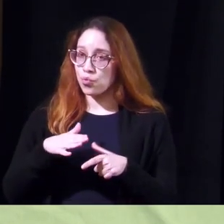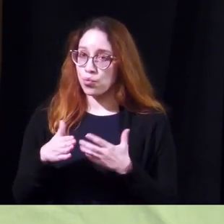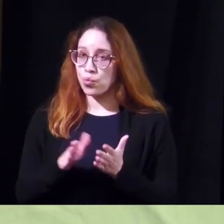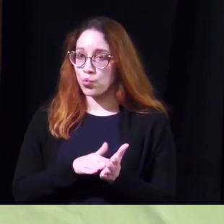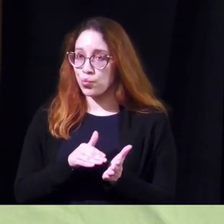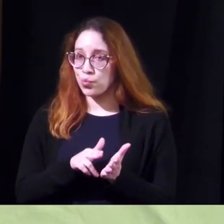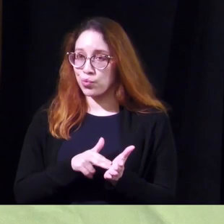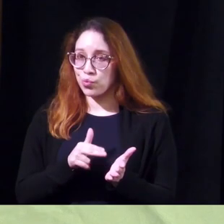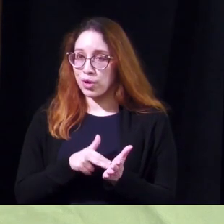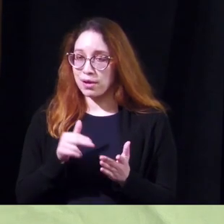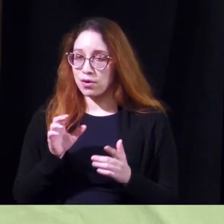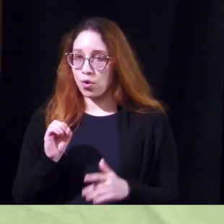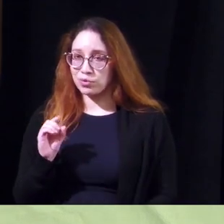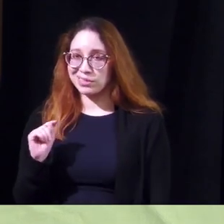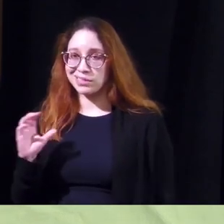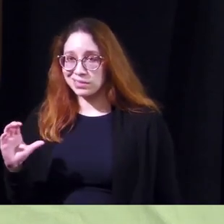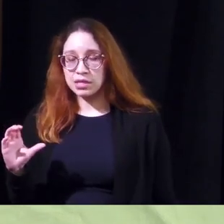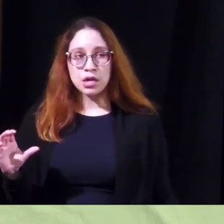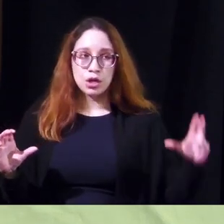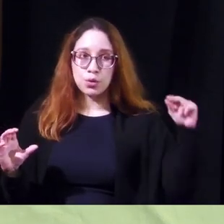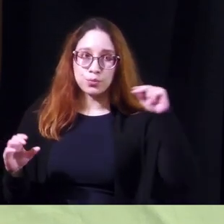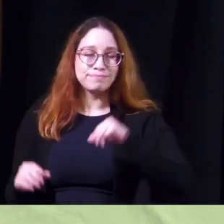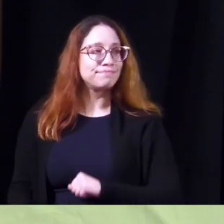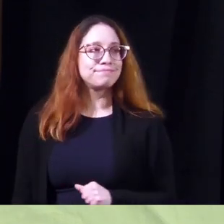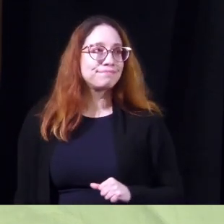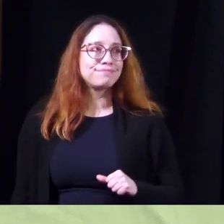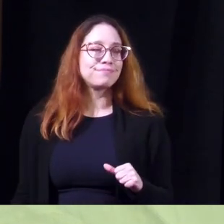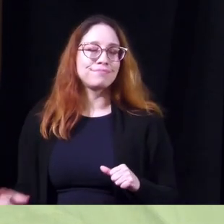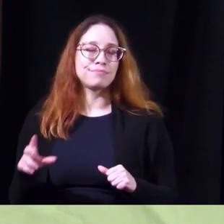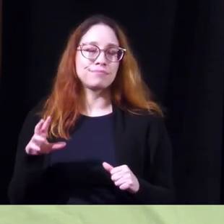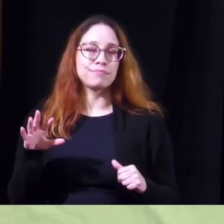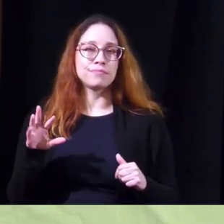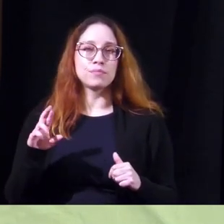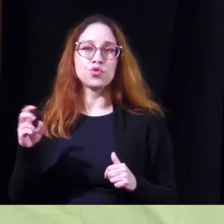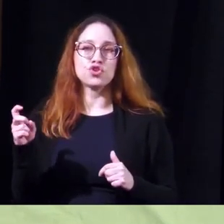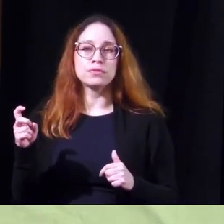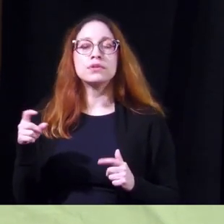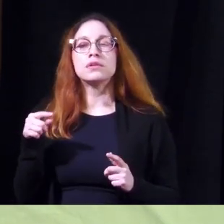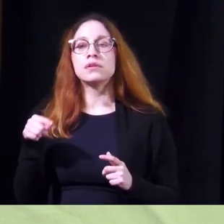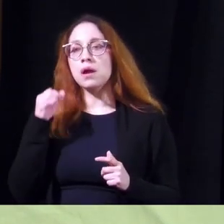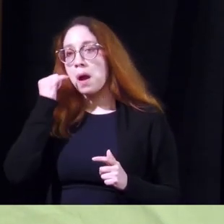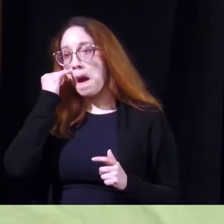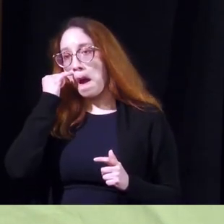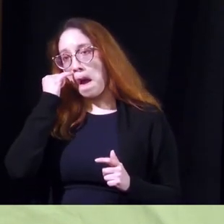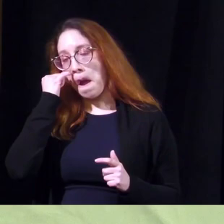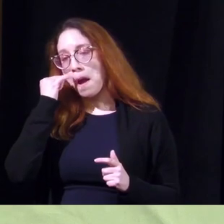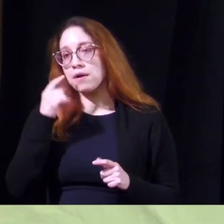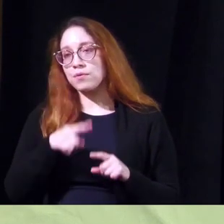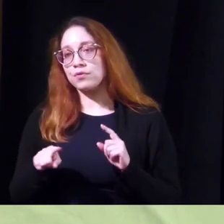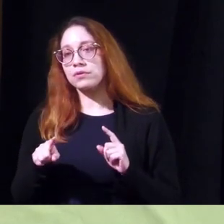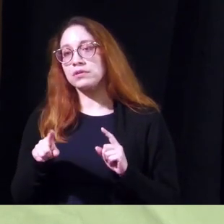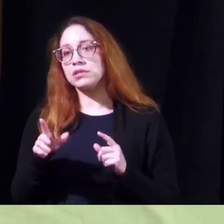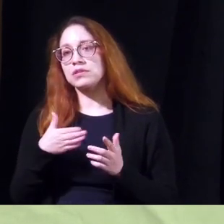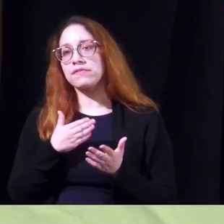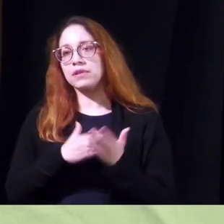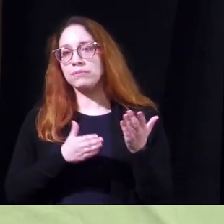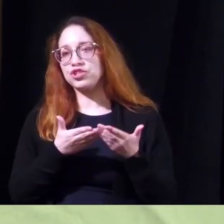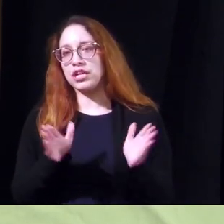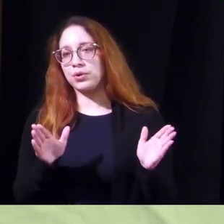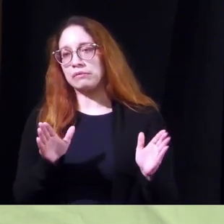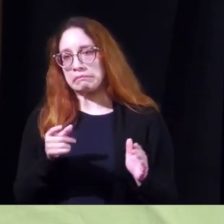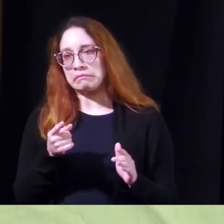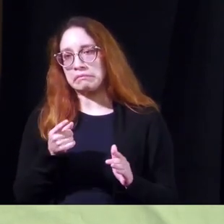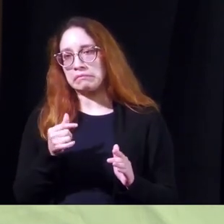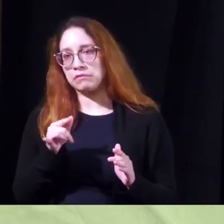the counter no no it's a it's a prescription uh but there is generic uh